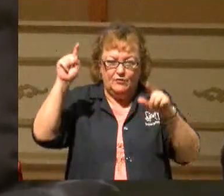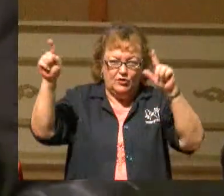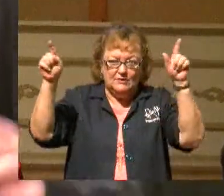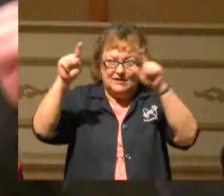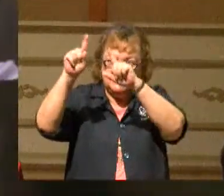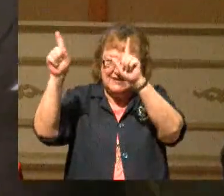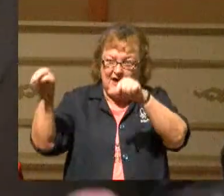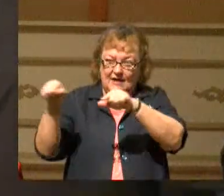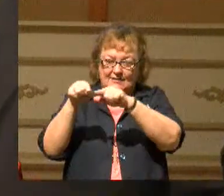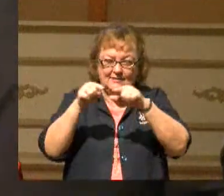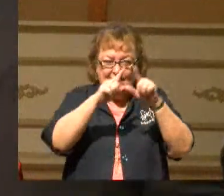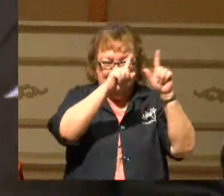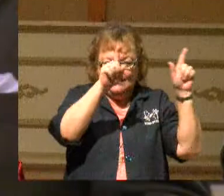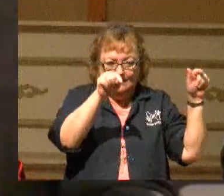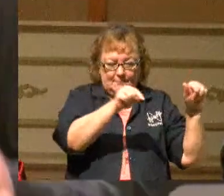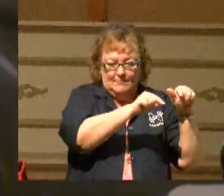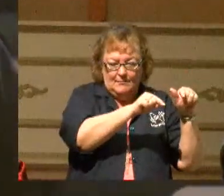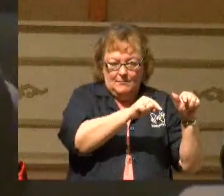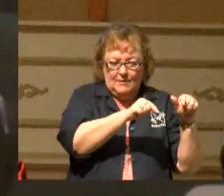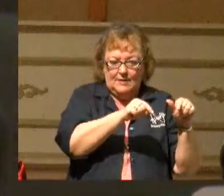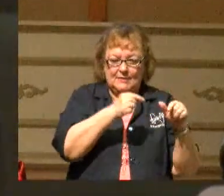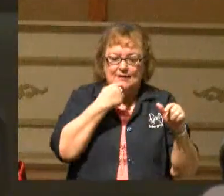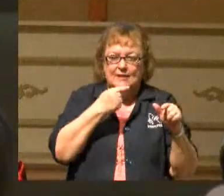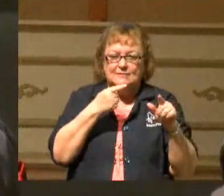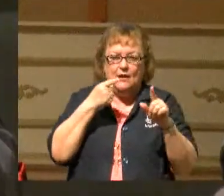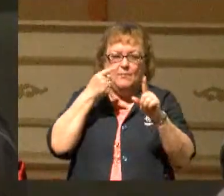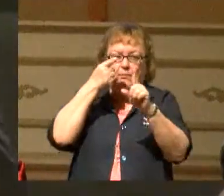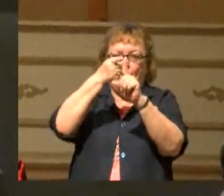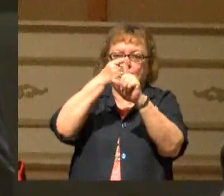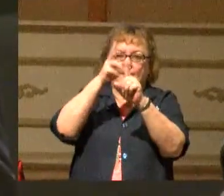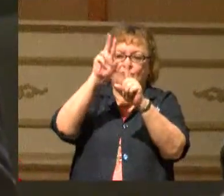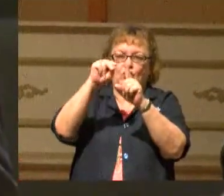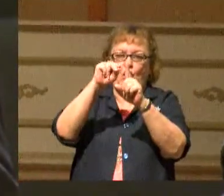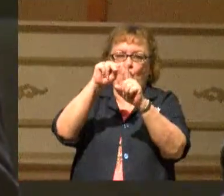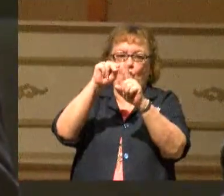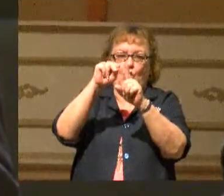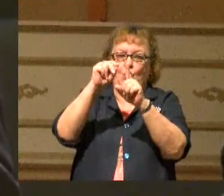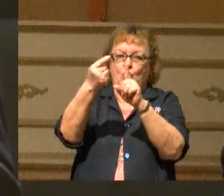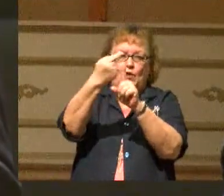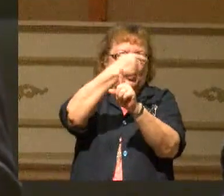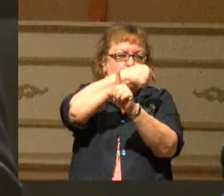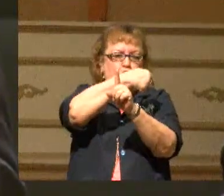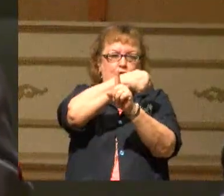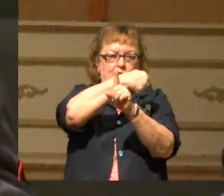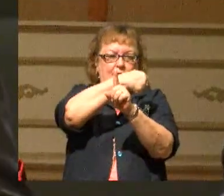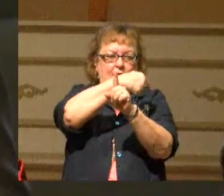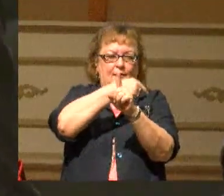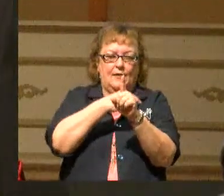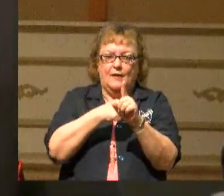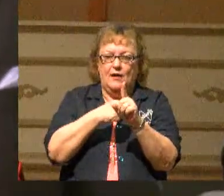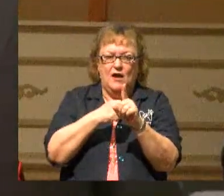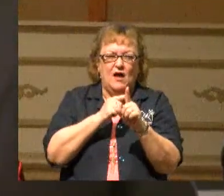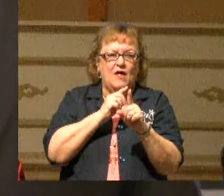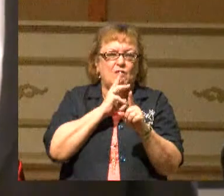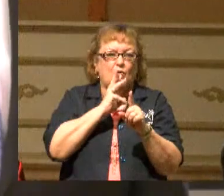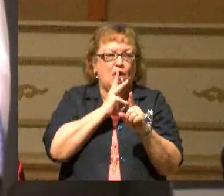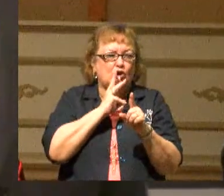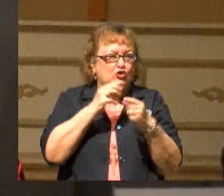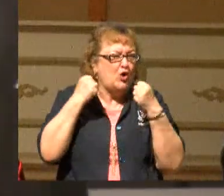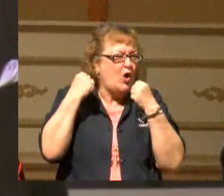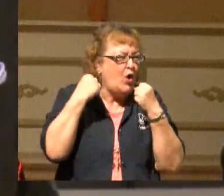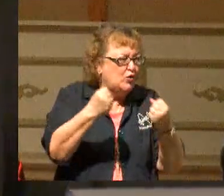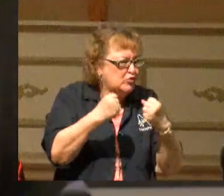and it says this, Point of no return. The current is so strong